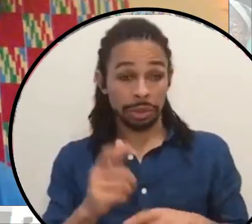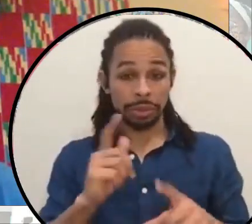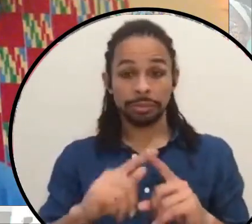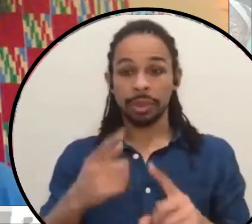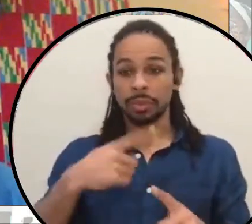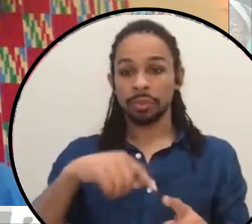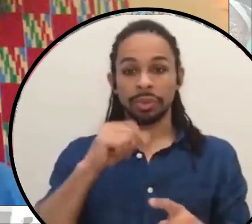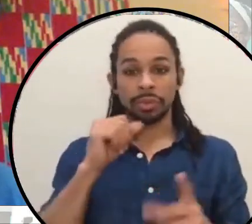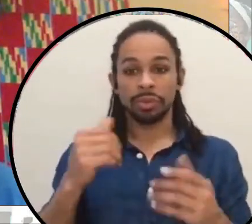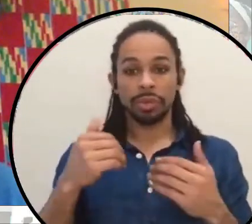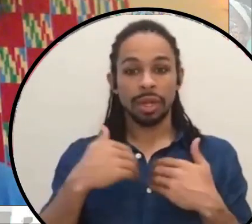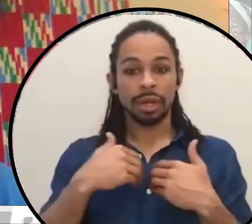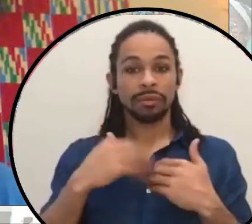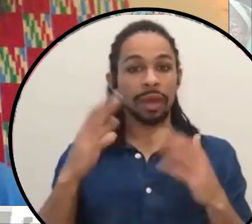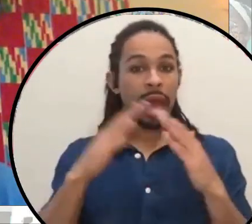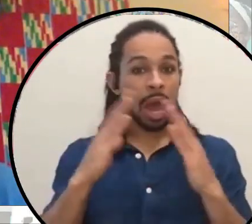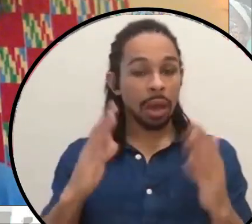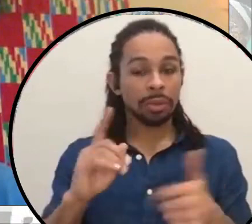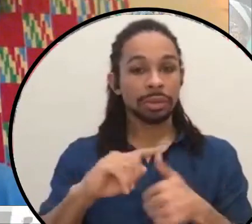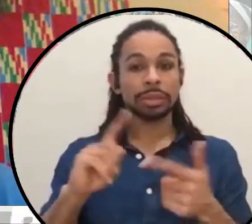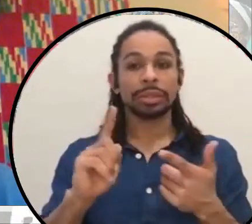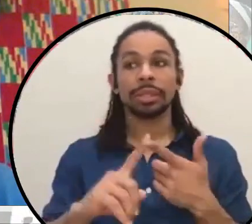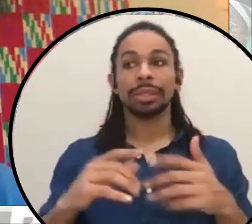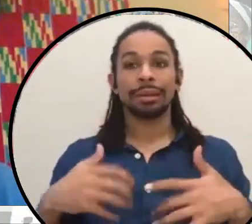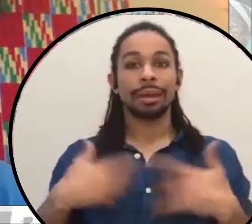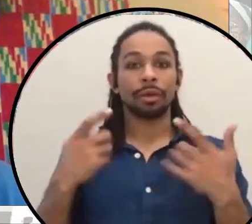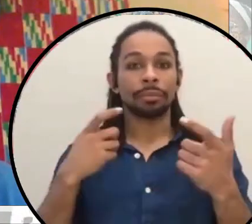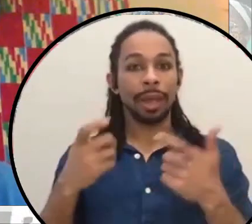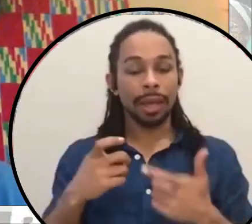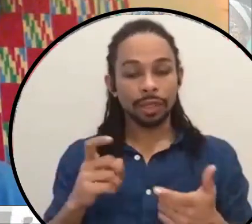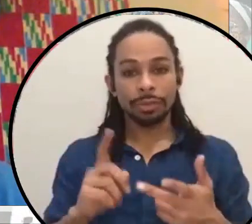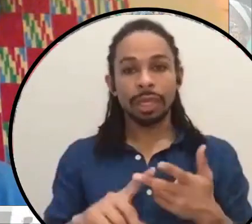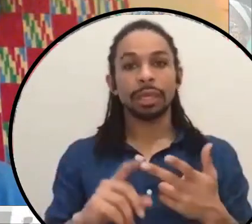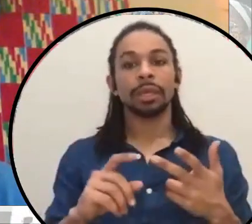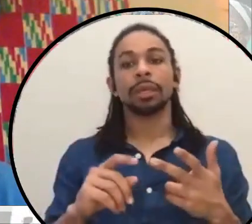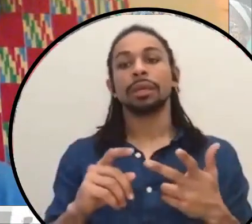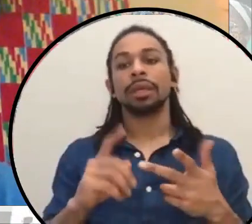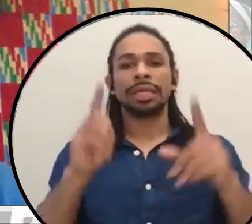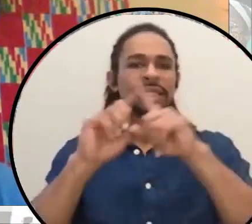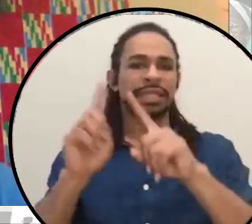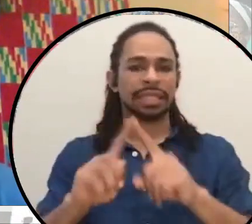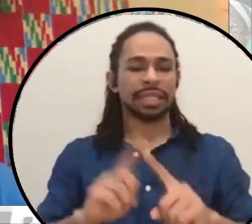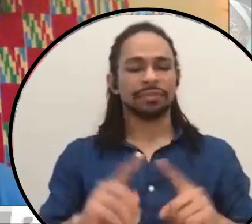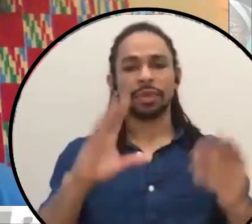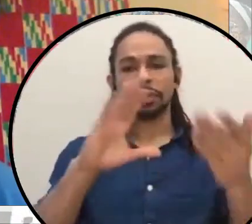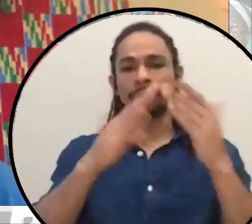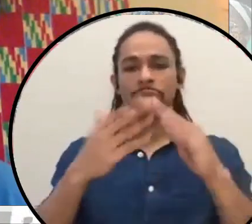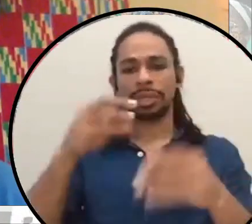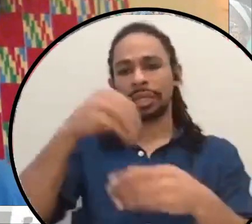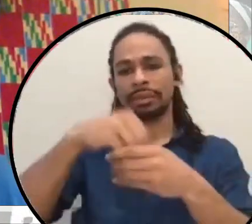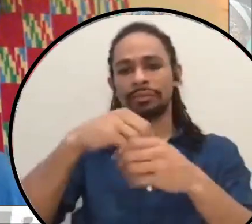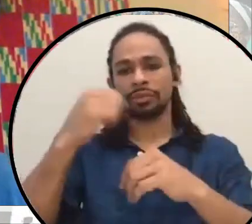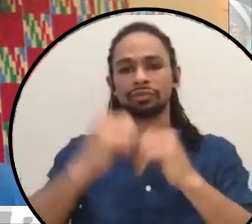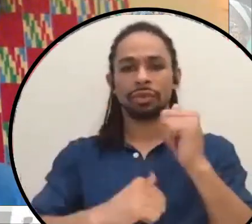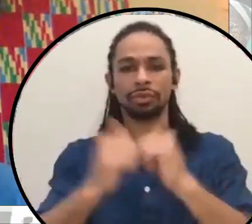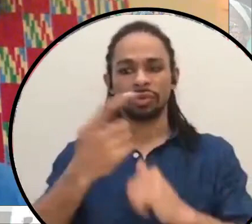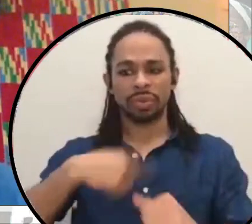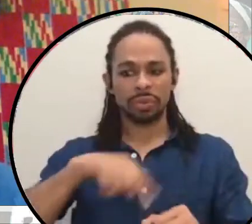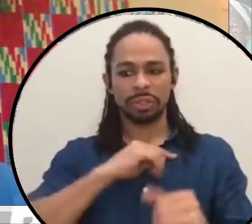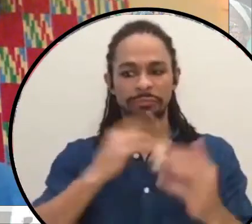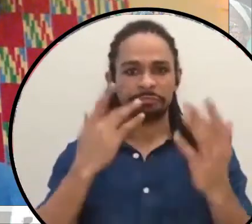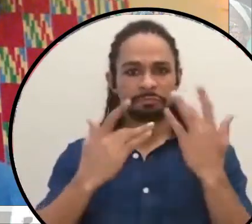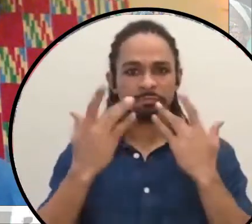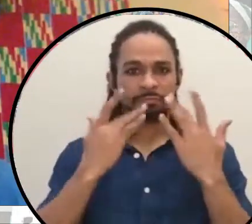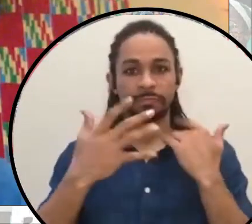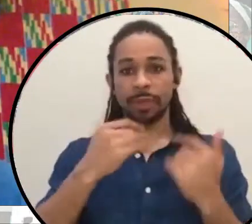housing, anchor management, all of these different, you know, community infrastructure that's needed. And we've